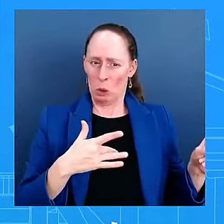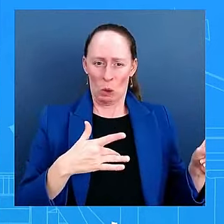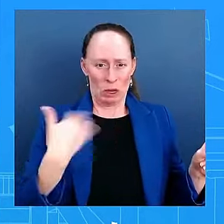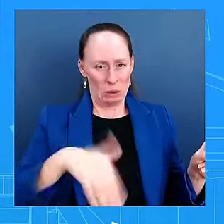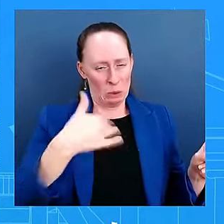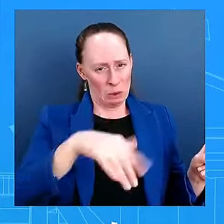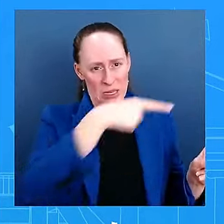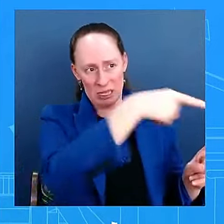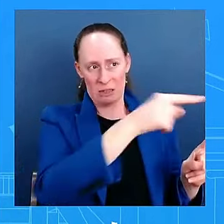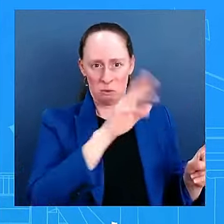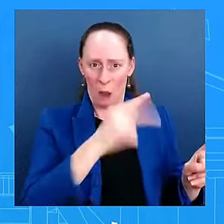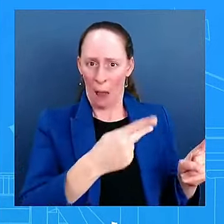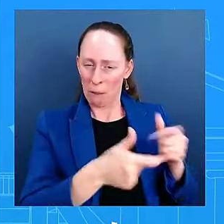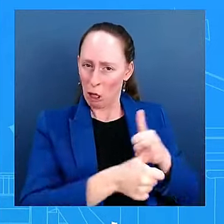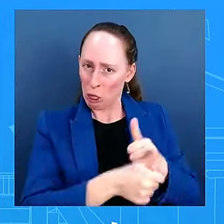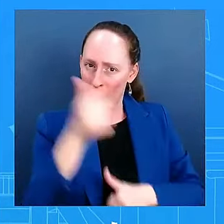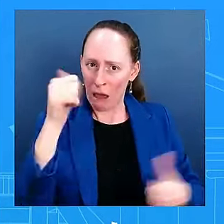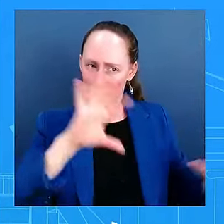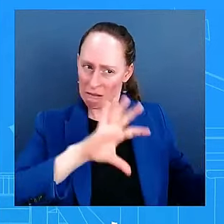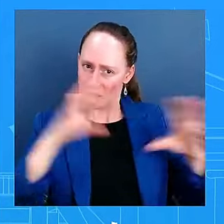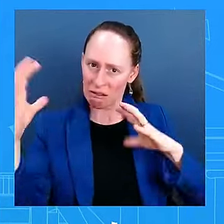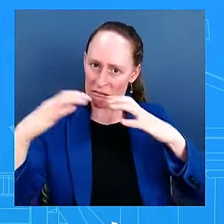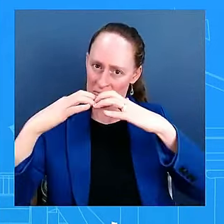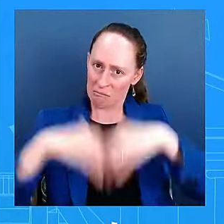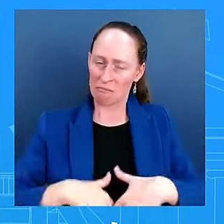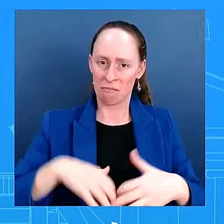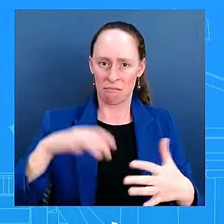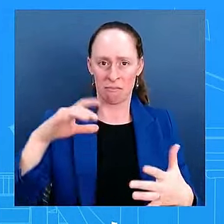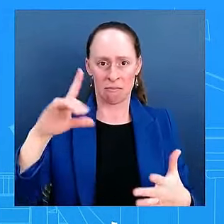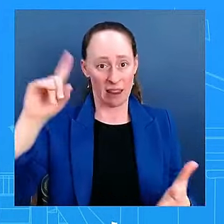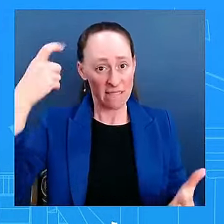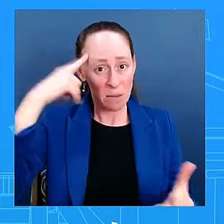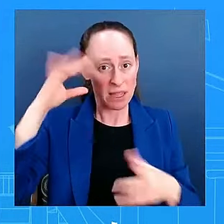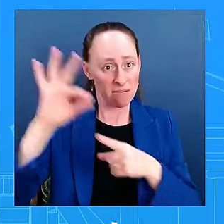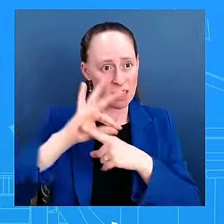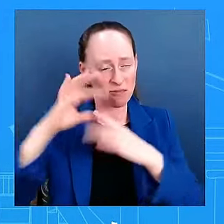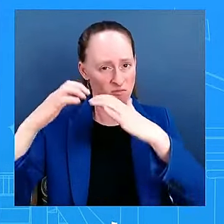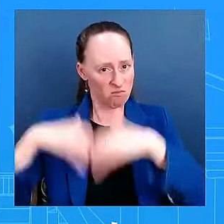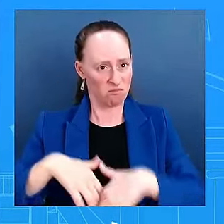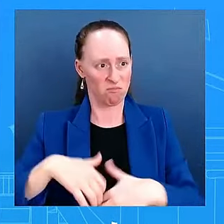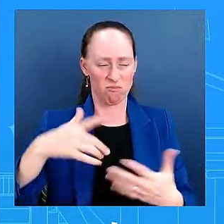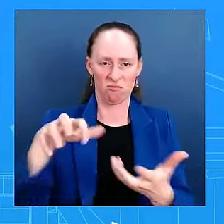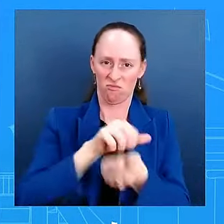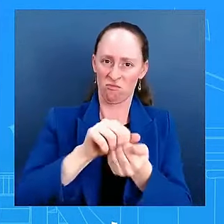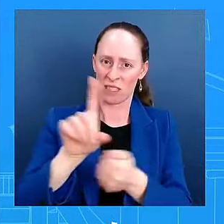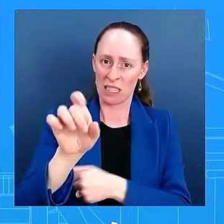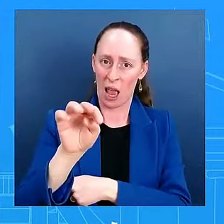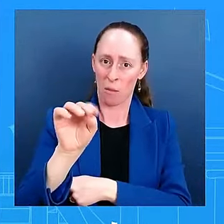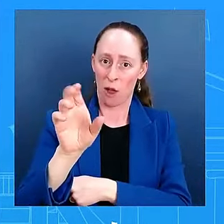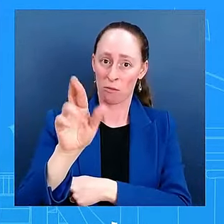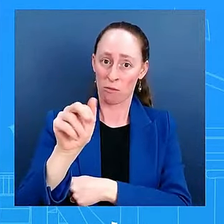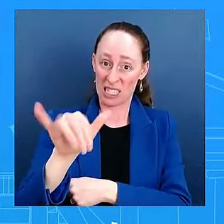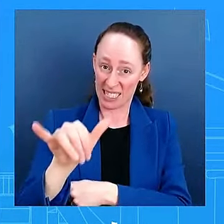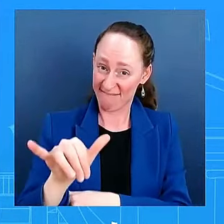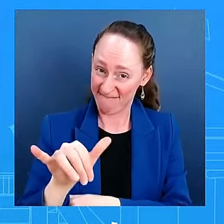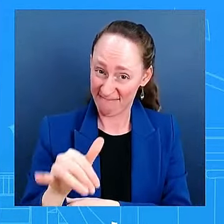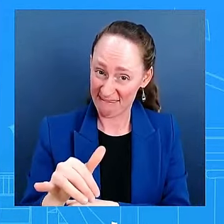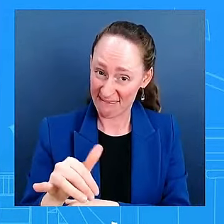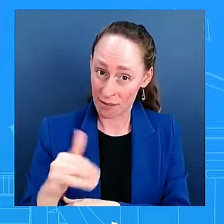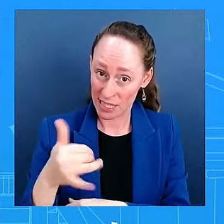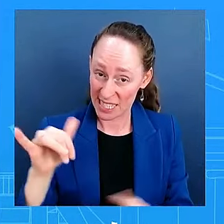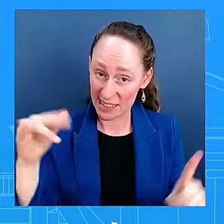anything else to share beyond what I said. The president believes, when he said it at the time, he believes he had an obligation to be honest with the American people.